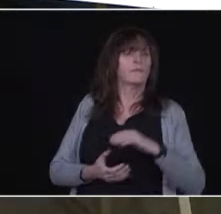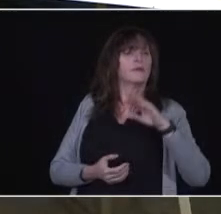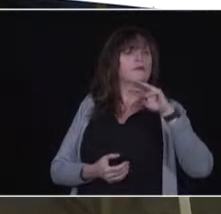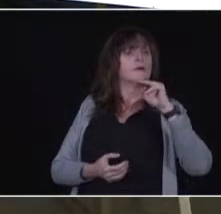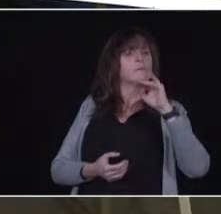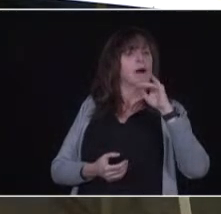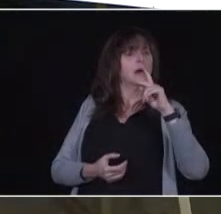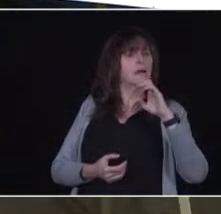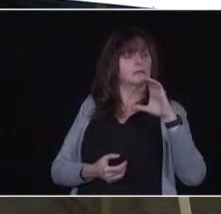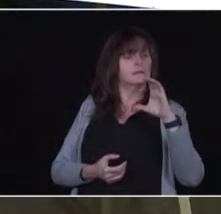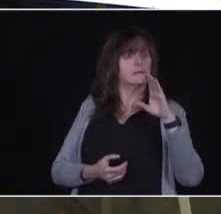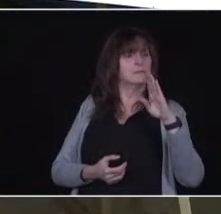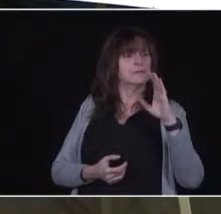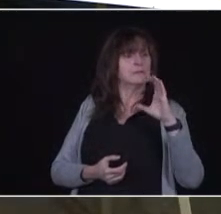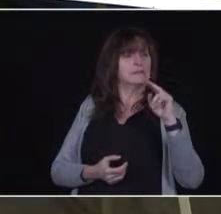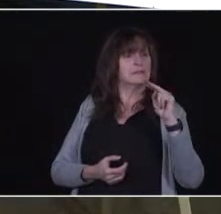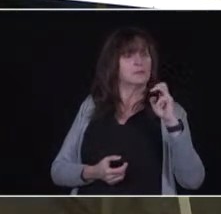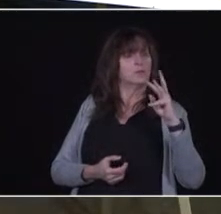ahead.